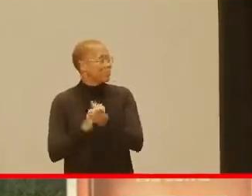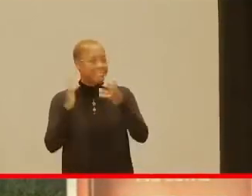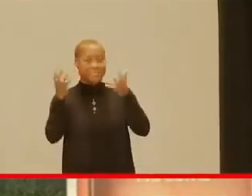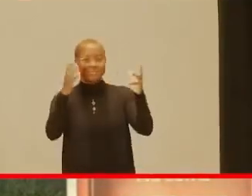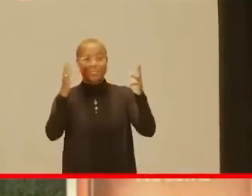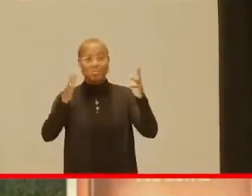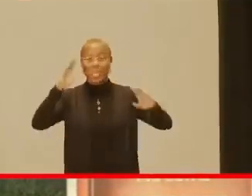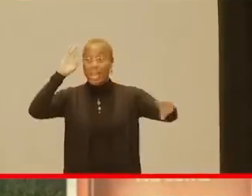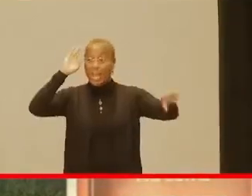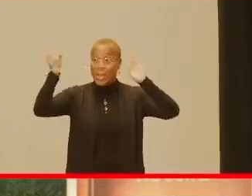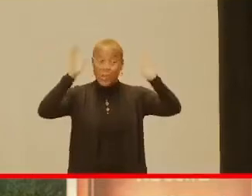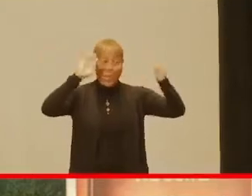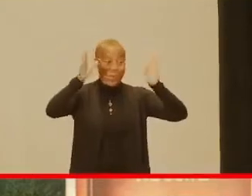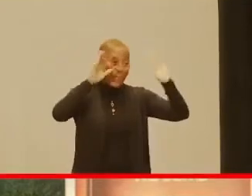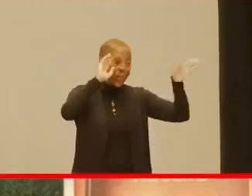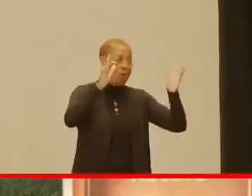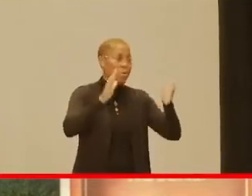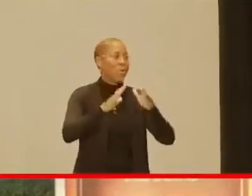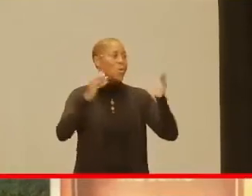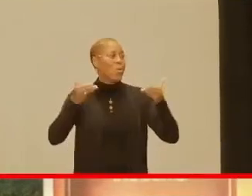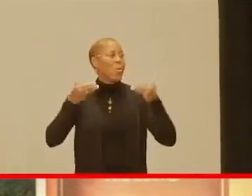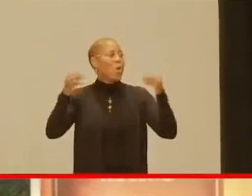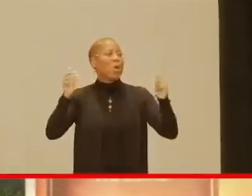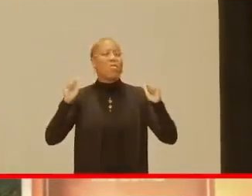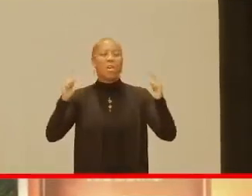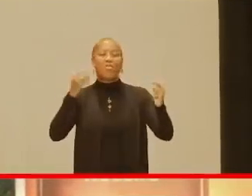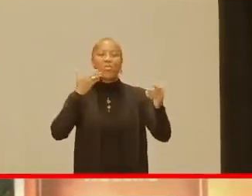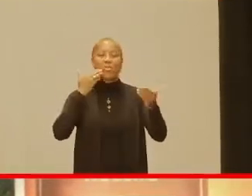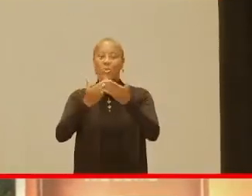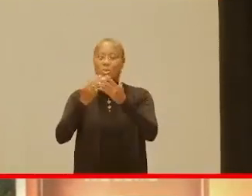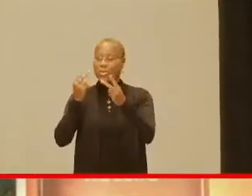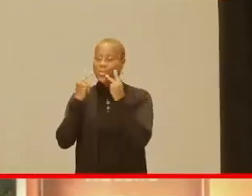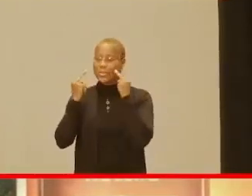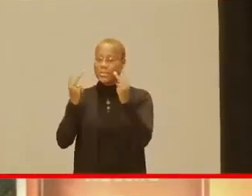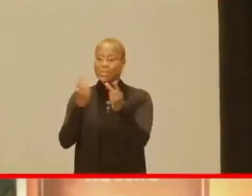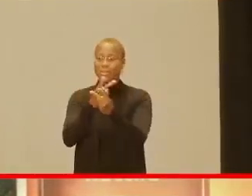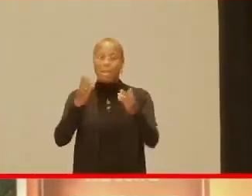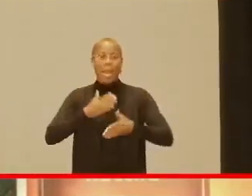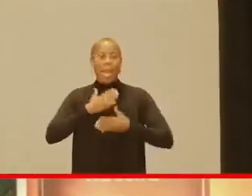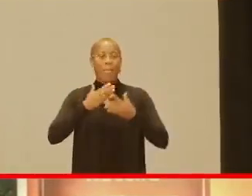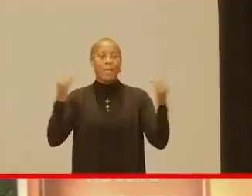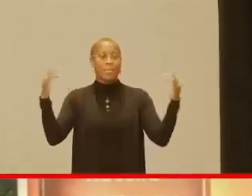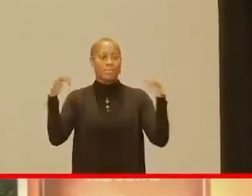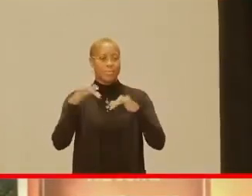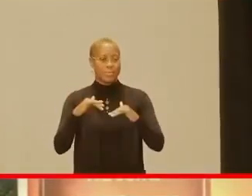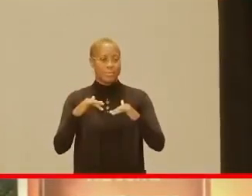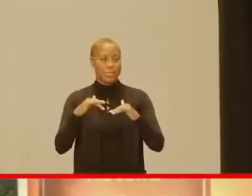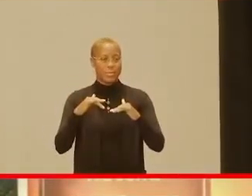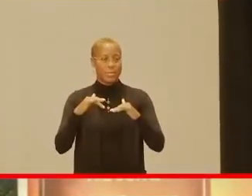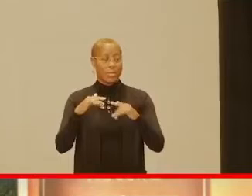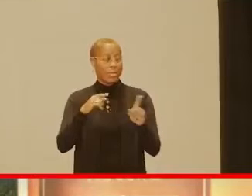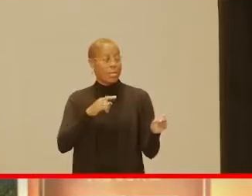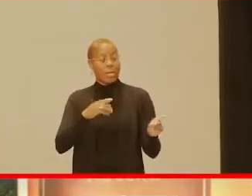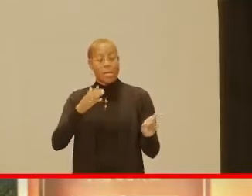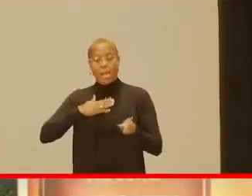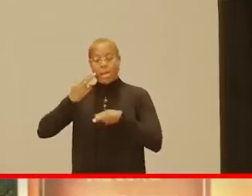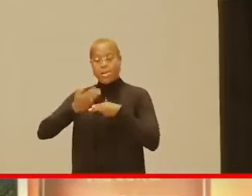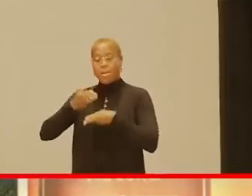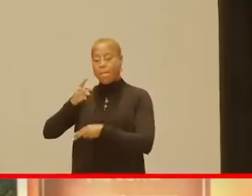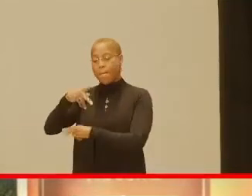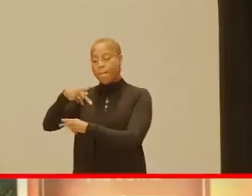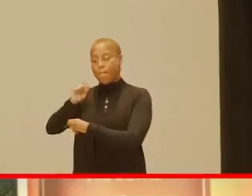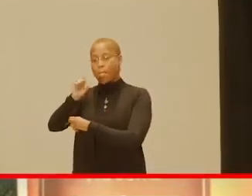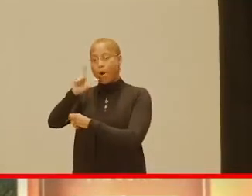Hello, hello. Welcome, everybody. Good to see you. Happy to be here. As Sarah mentioned, my name is Paula Burns,